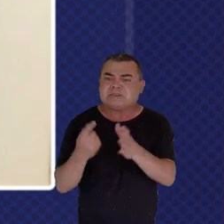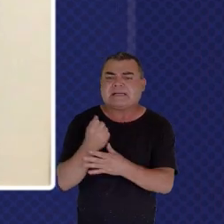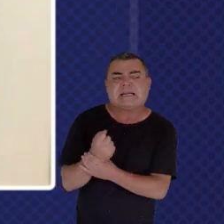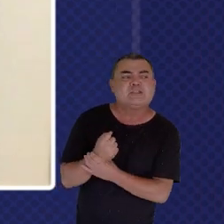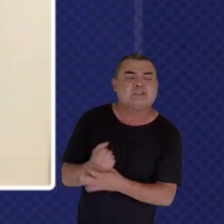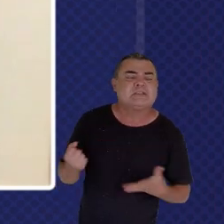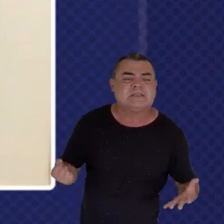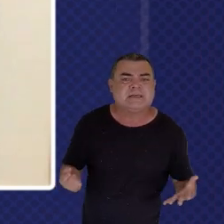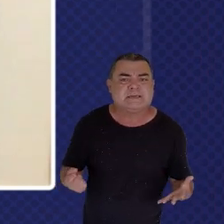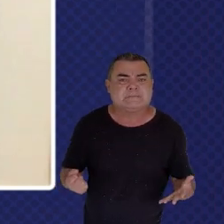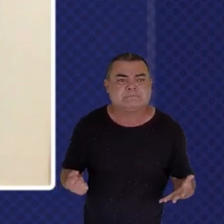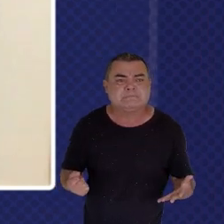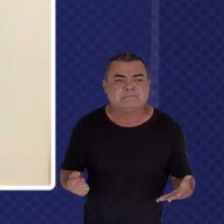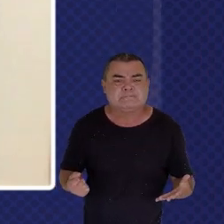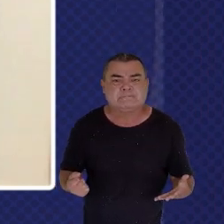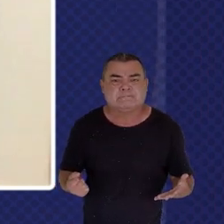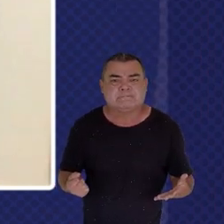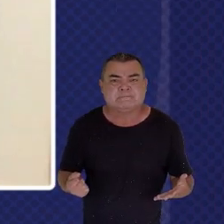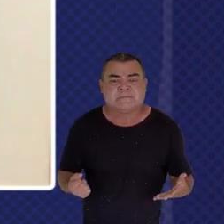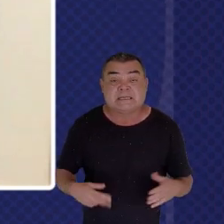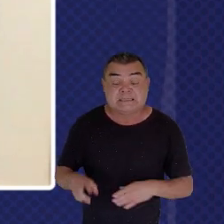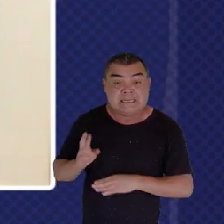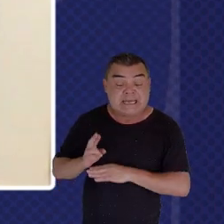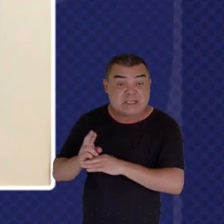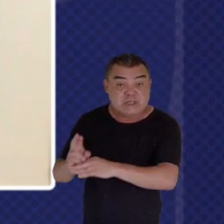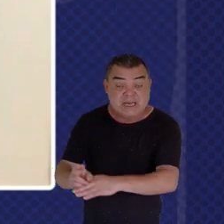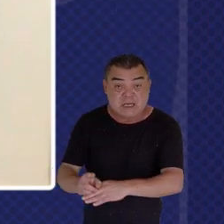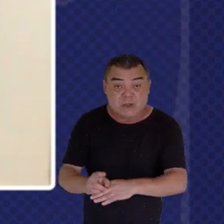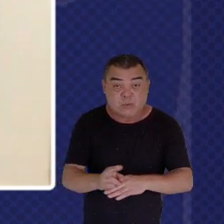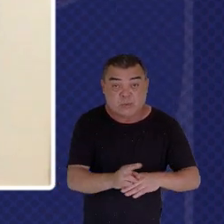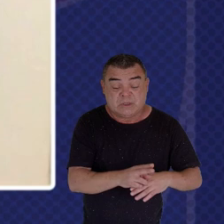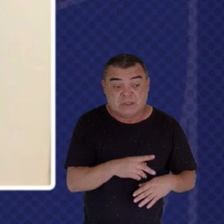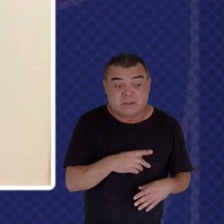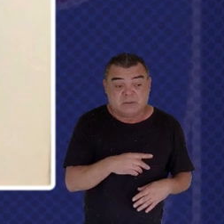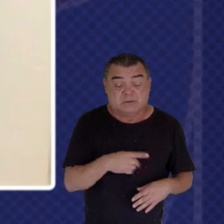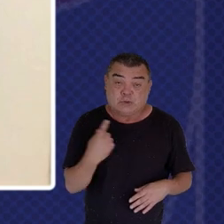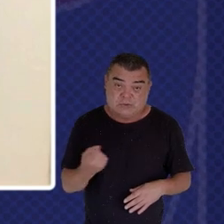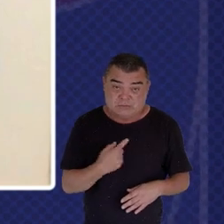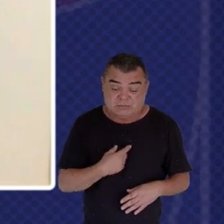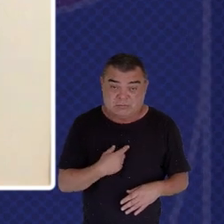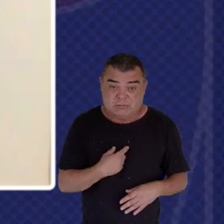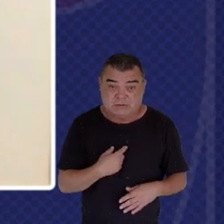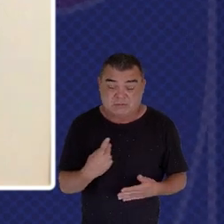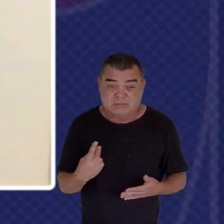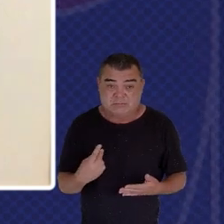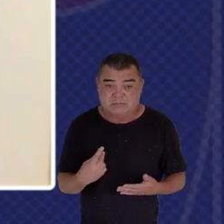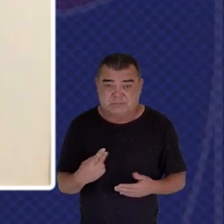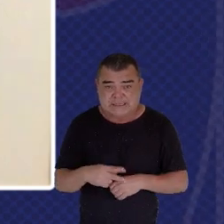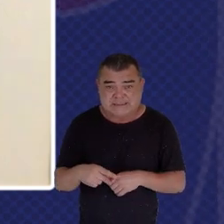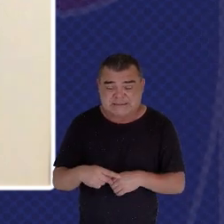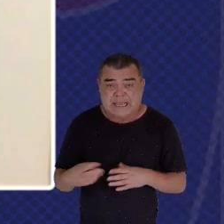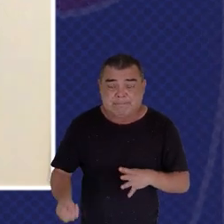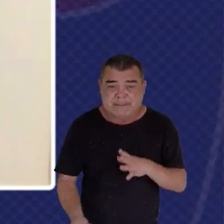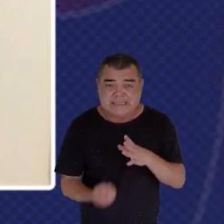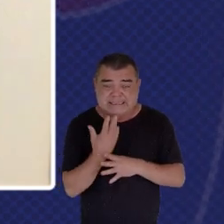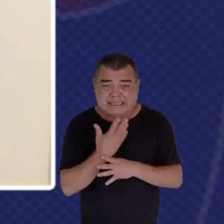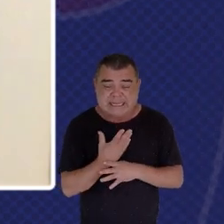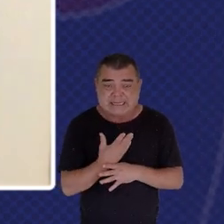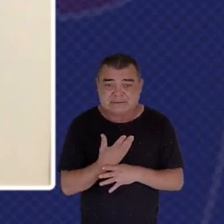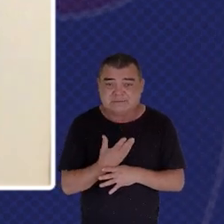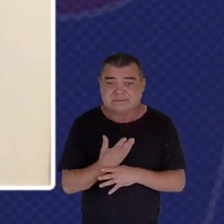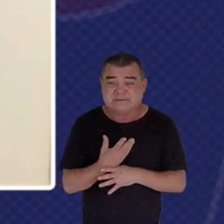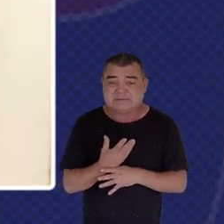To Aiding Or creating Humanitarian Actions for The vulnerable And